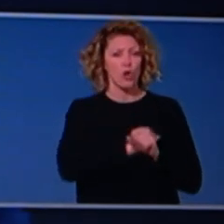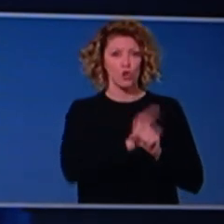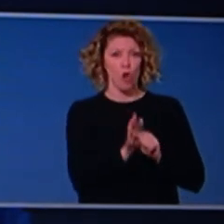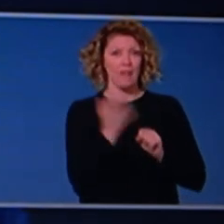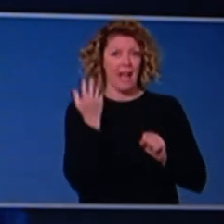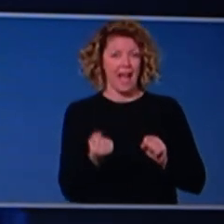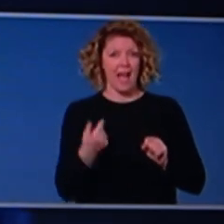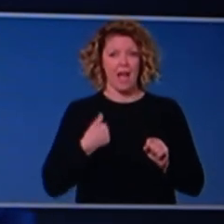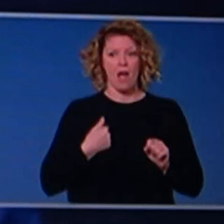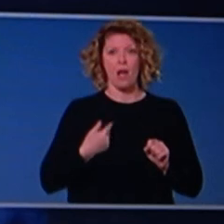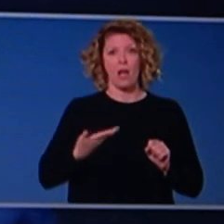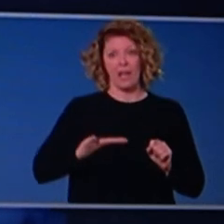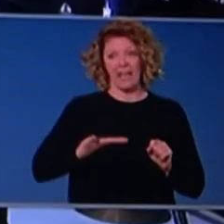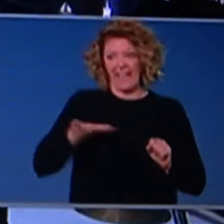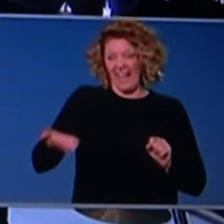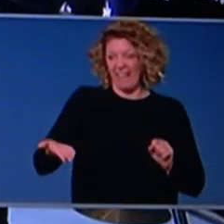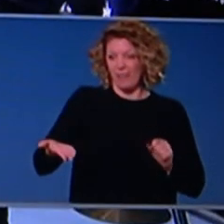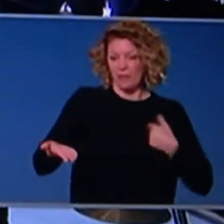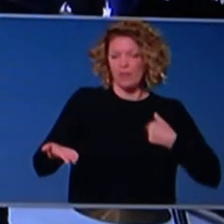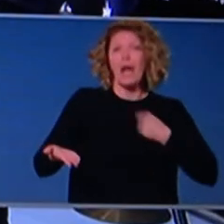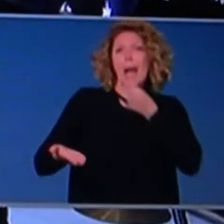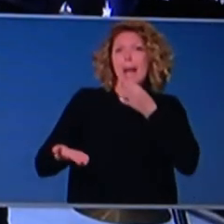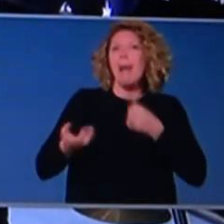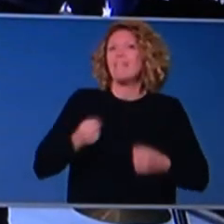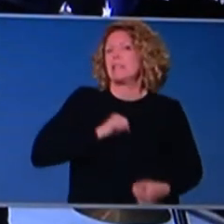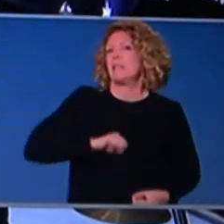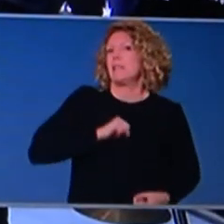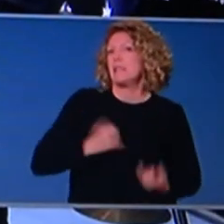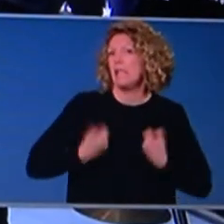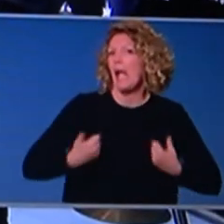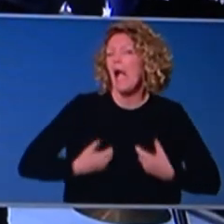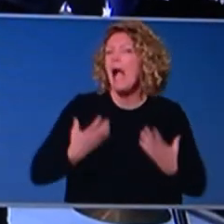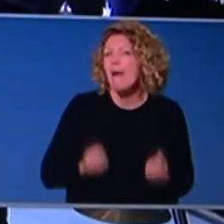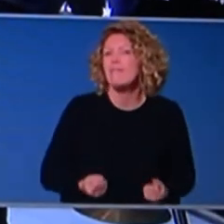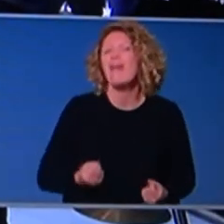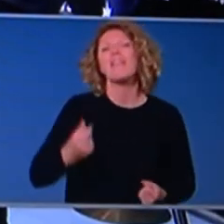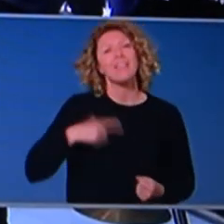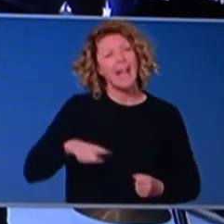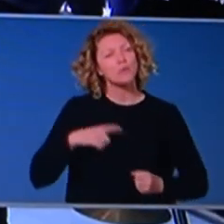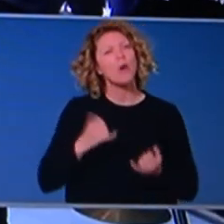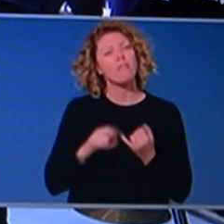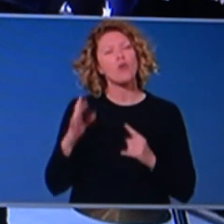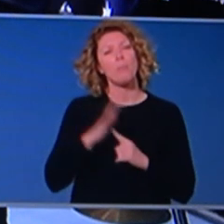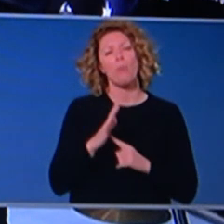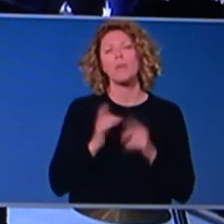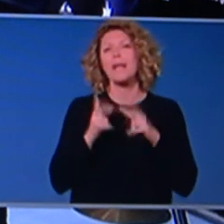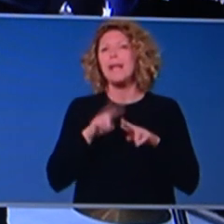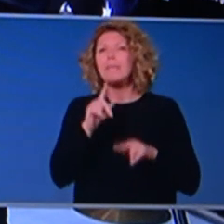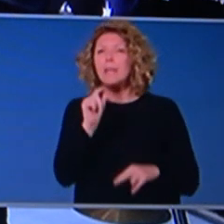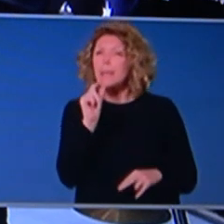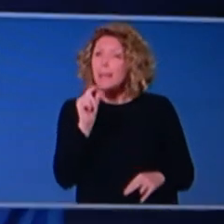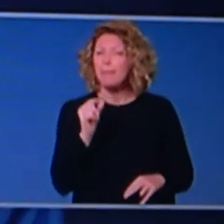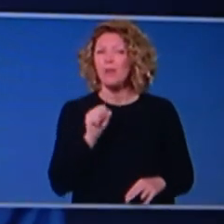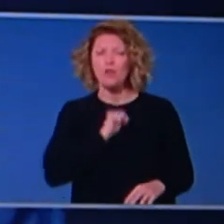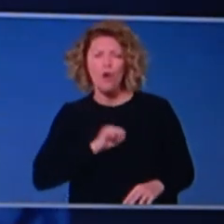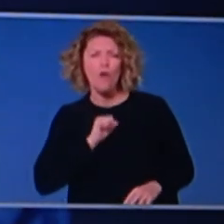the virus from one person to another actually have some symptoms. That's why I say again and again and again, anyone with a